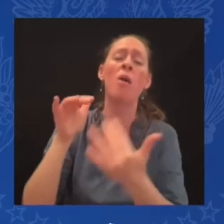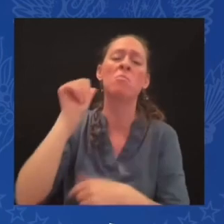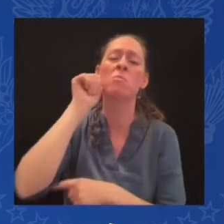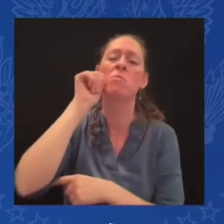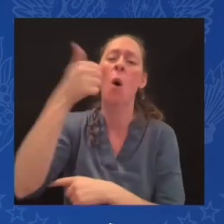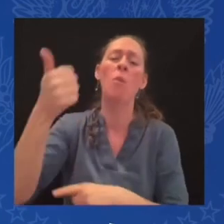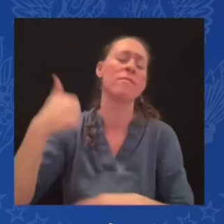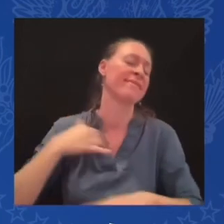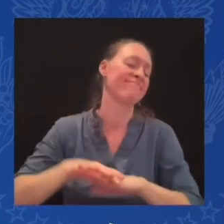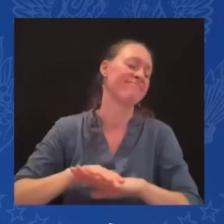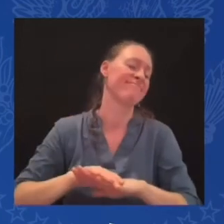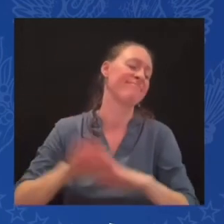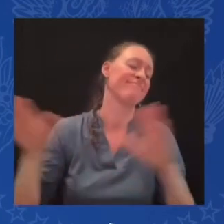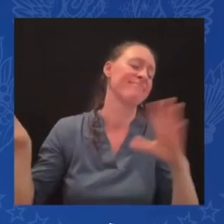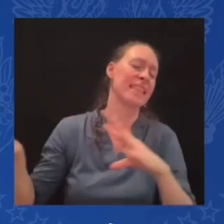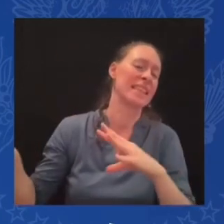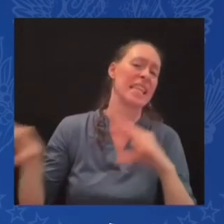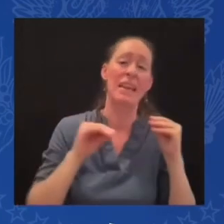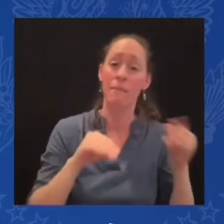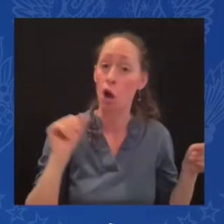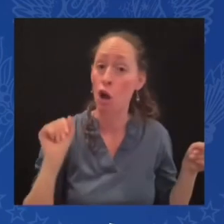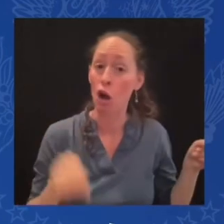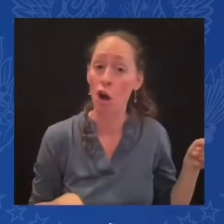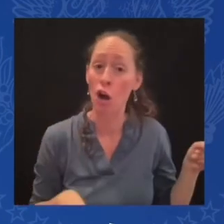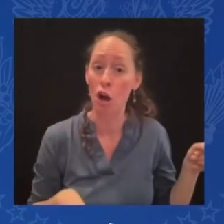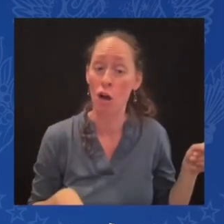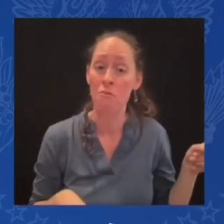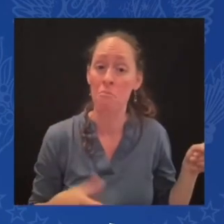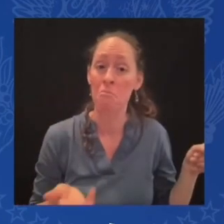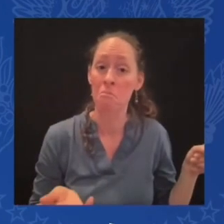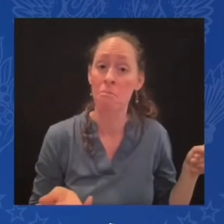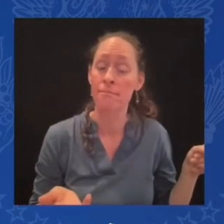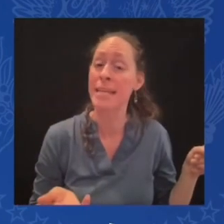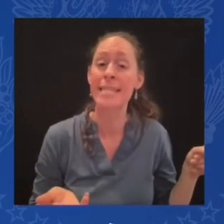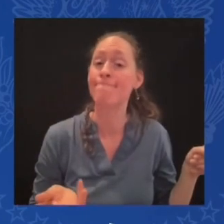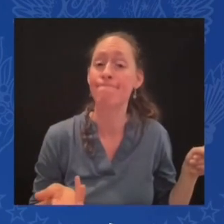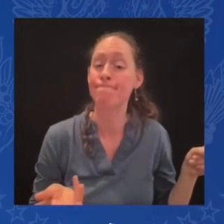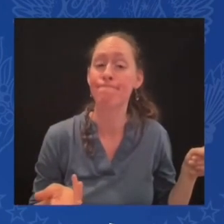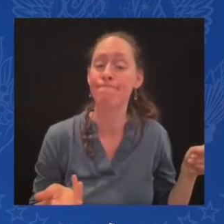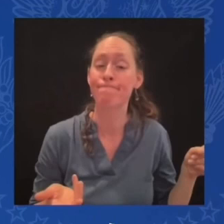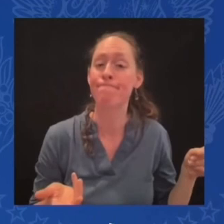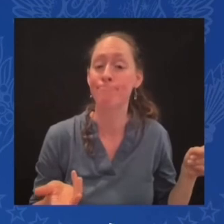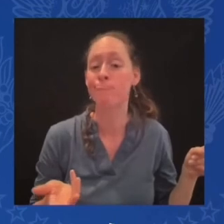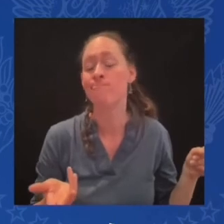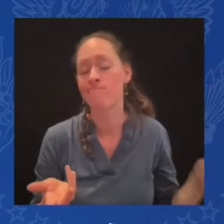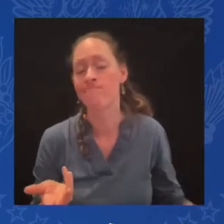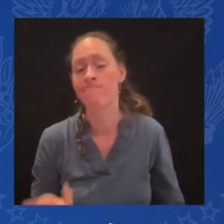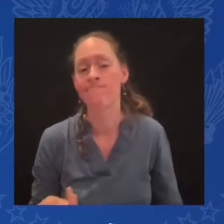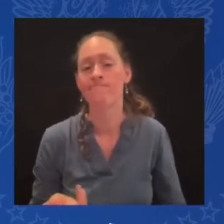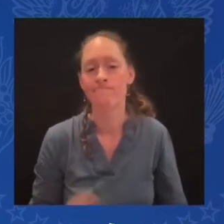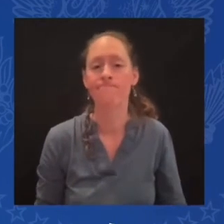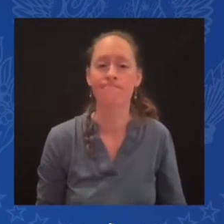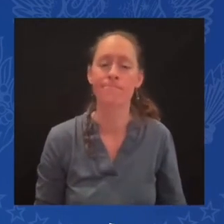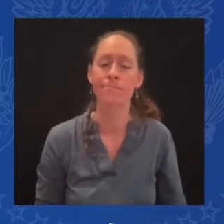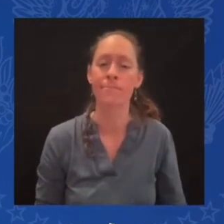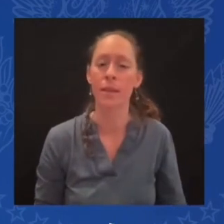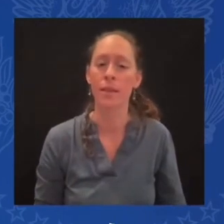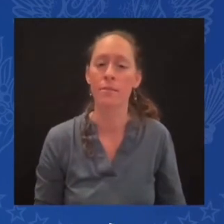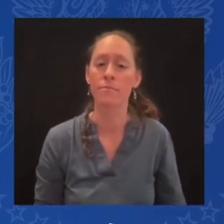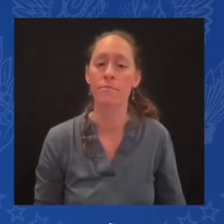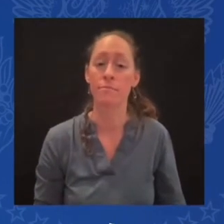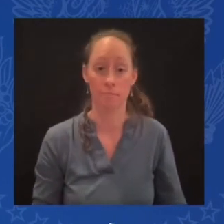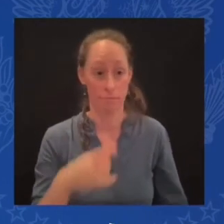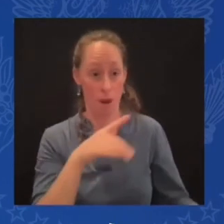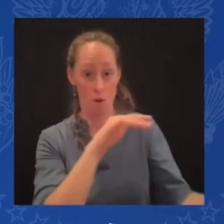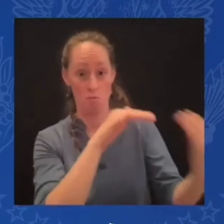agreement is ultimately reached depends upon Putin and what he decides to do. But there is